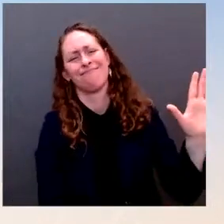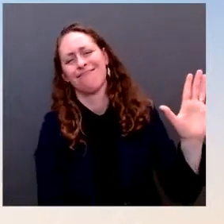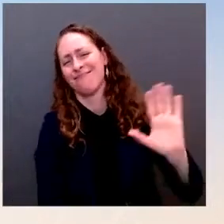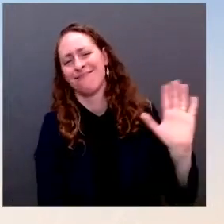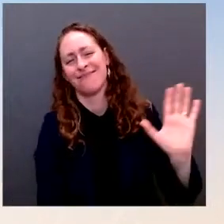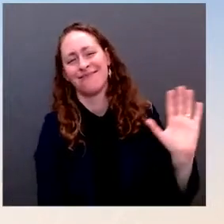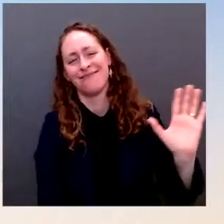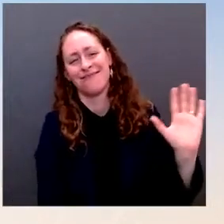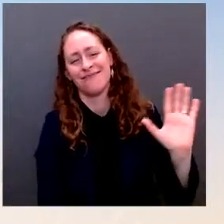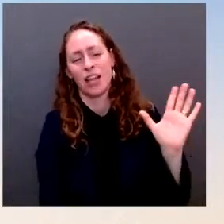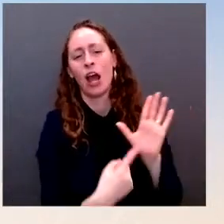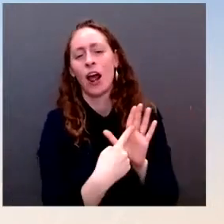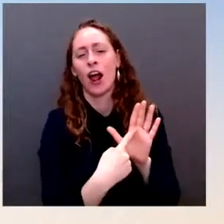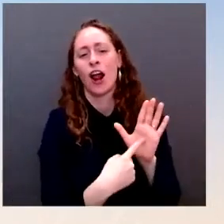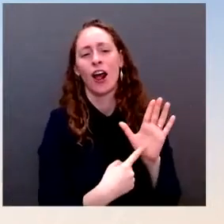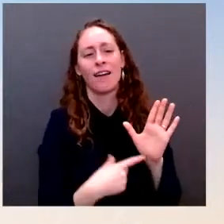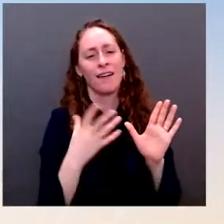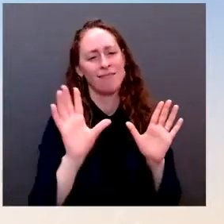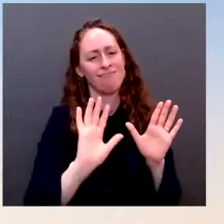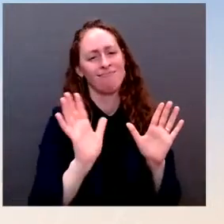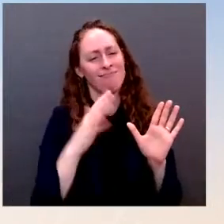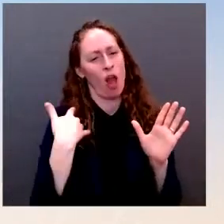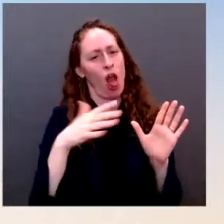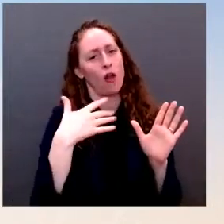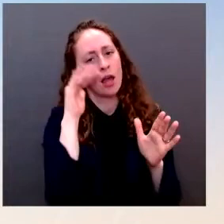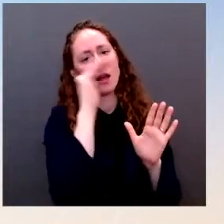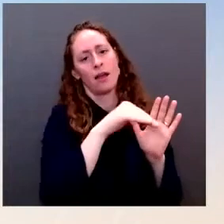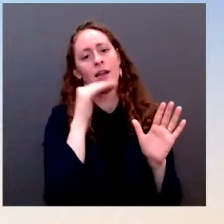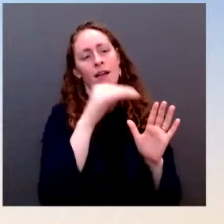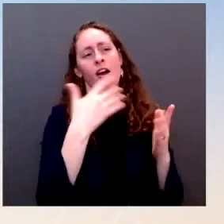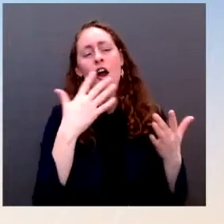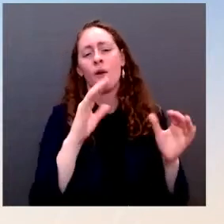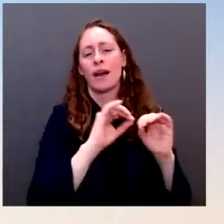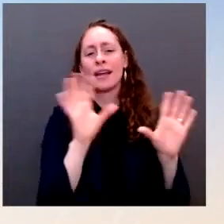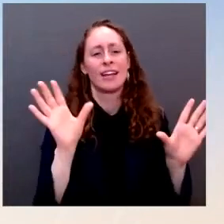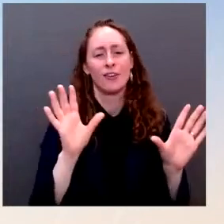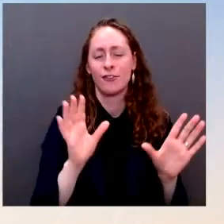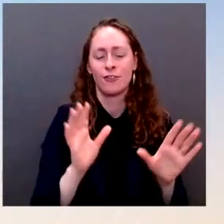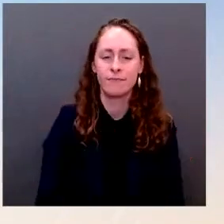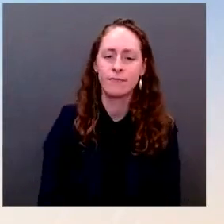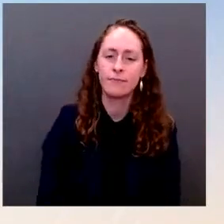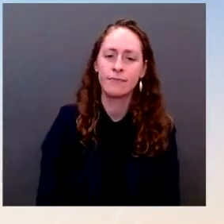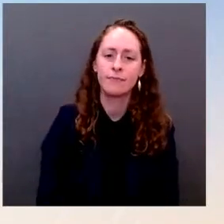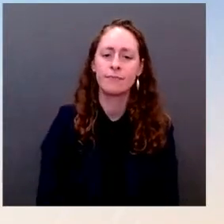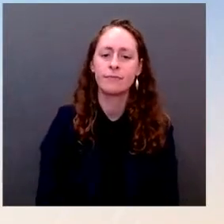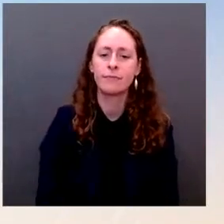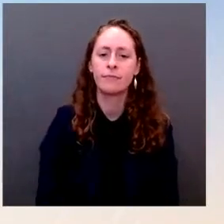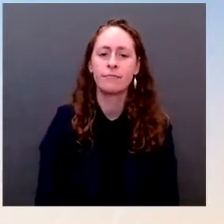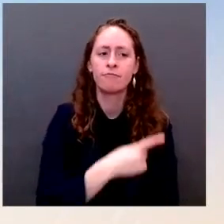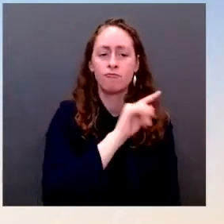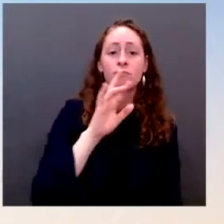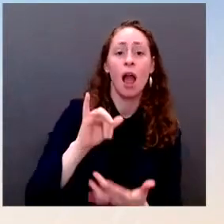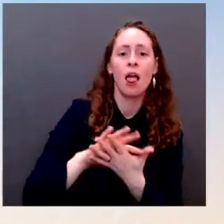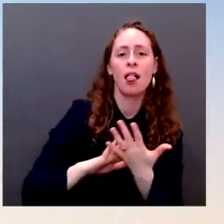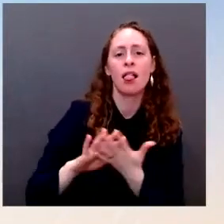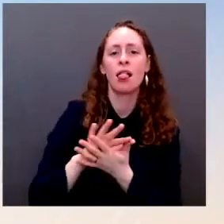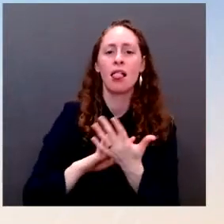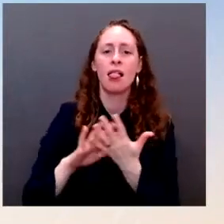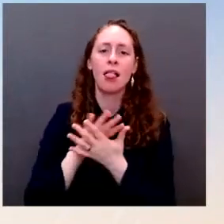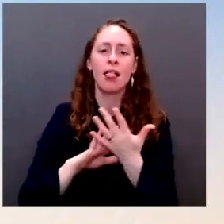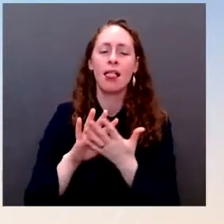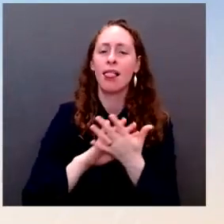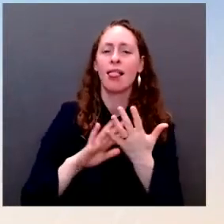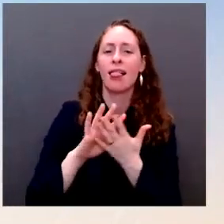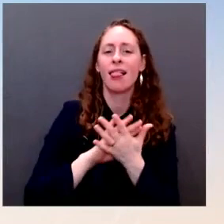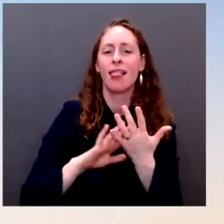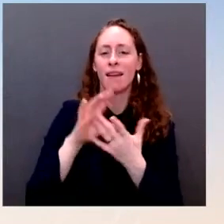false flag operations in the past and use confusion to launch military action many times in history. Of course, we would prefer to make